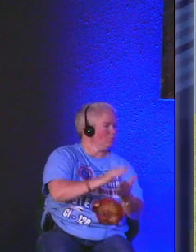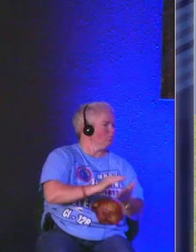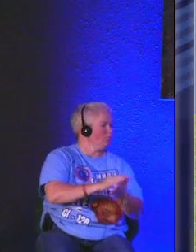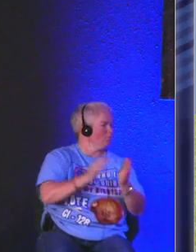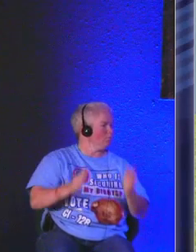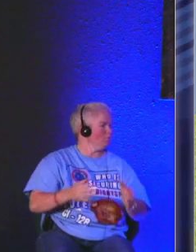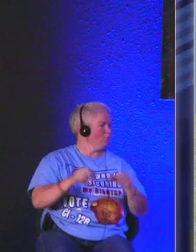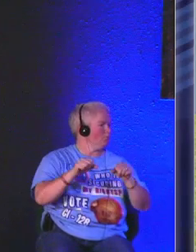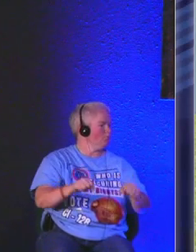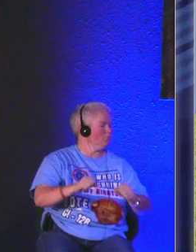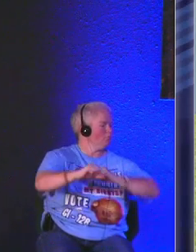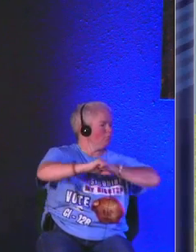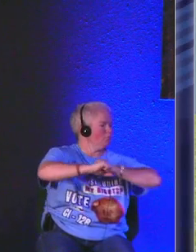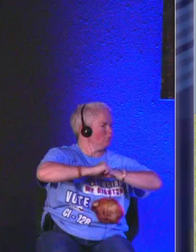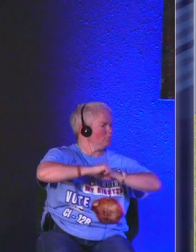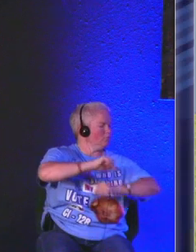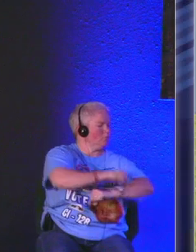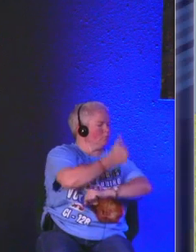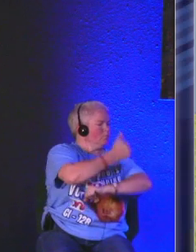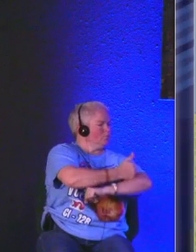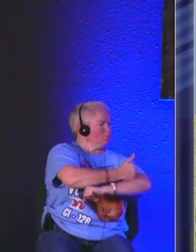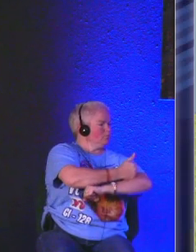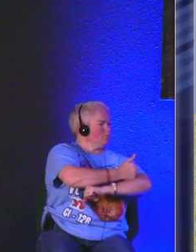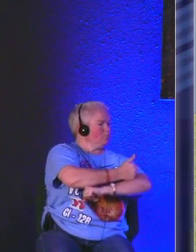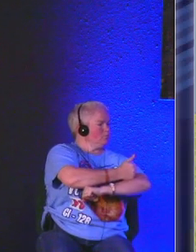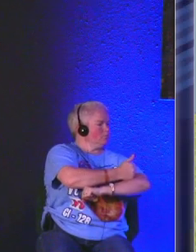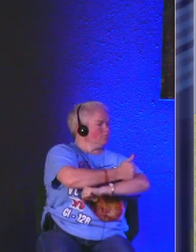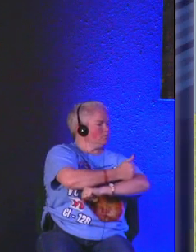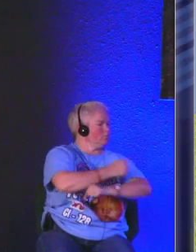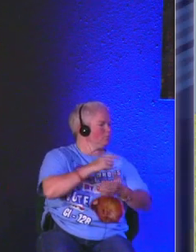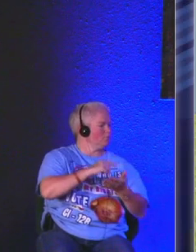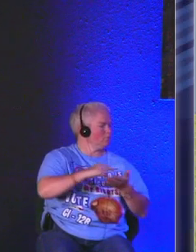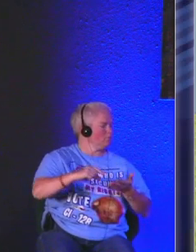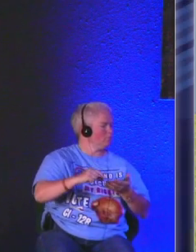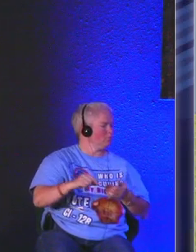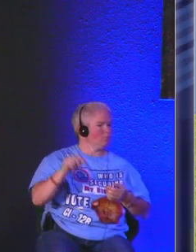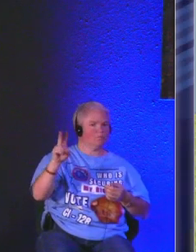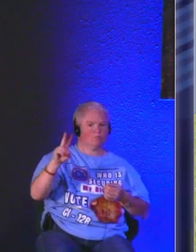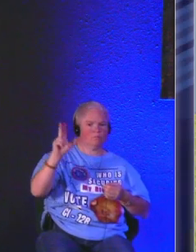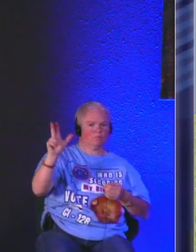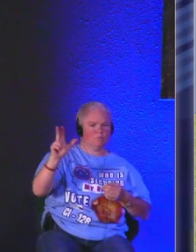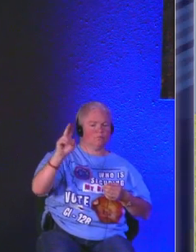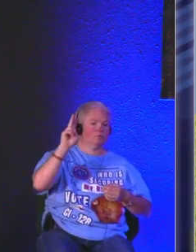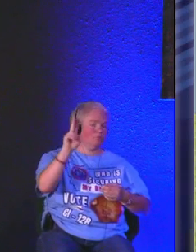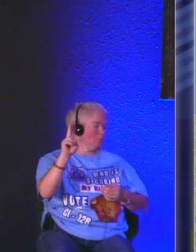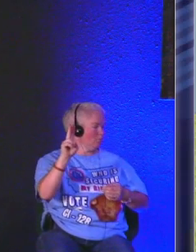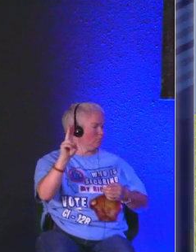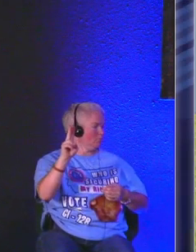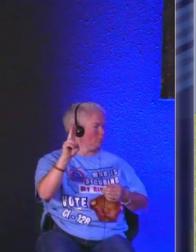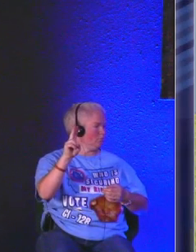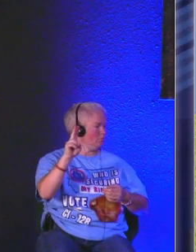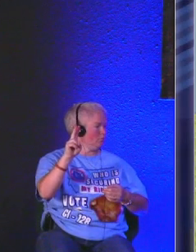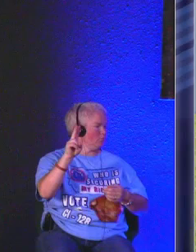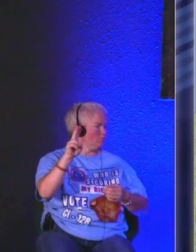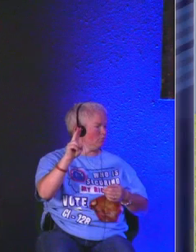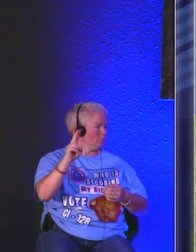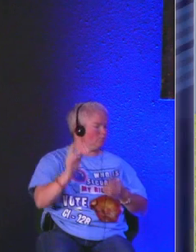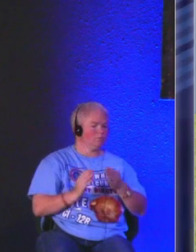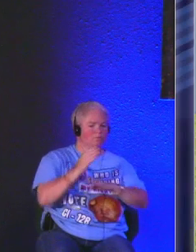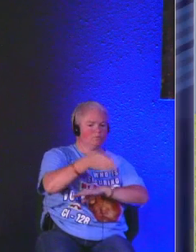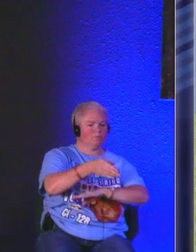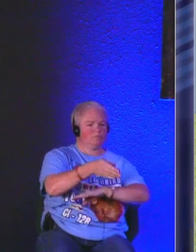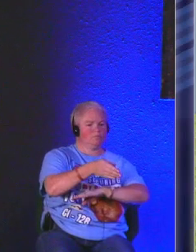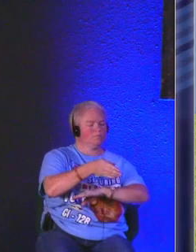to sustain us we're going to go verse 23 2 it kind of is an